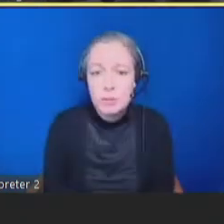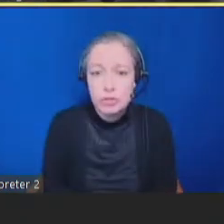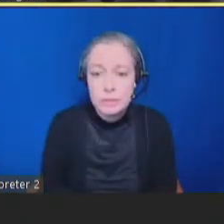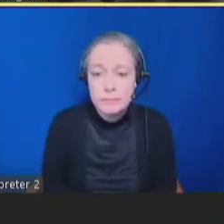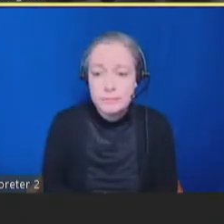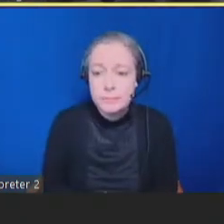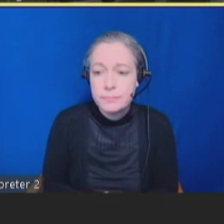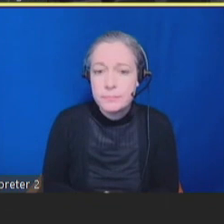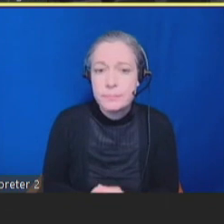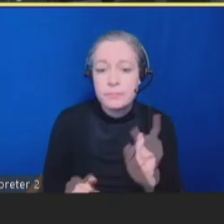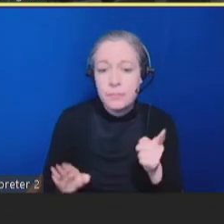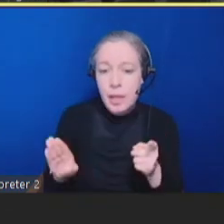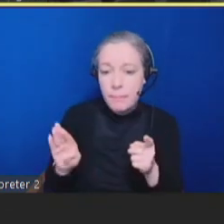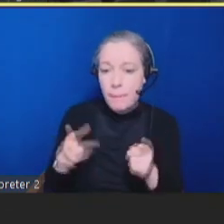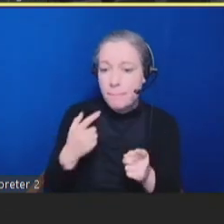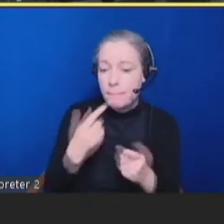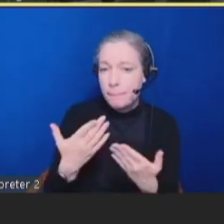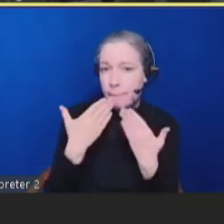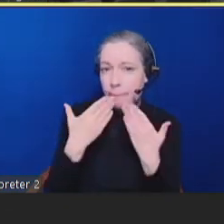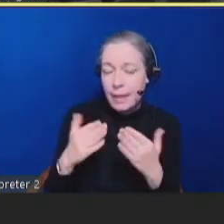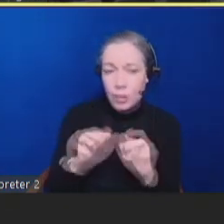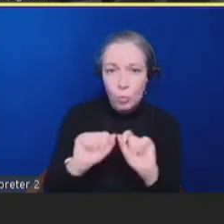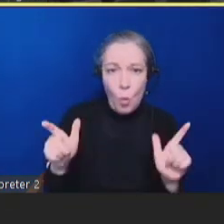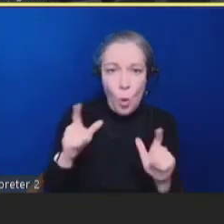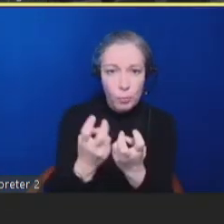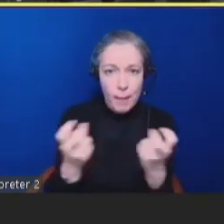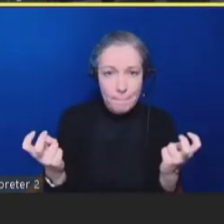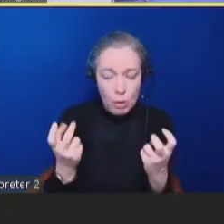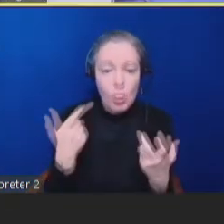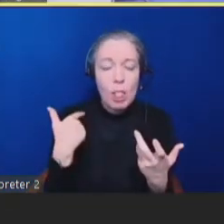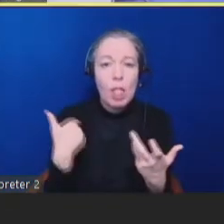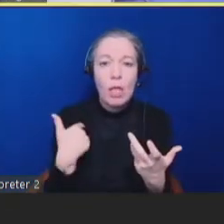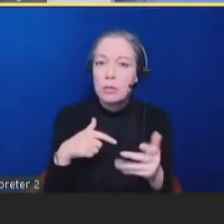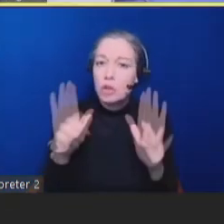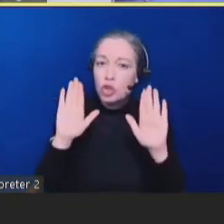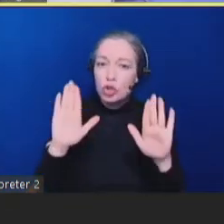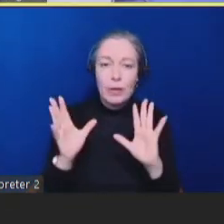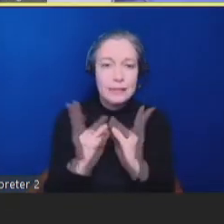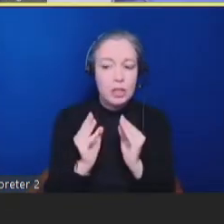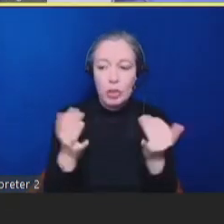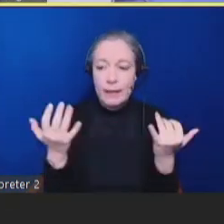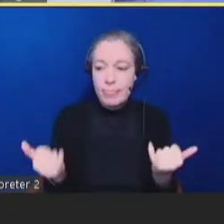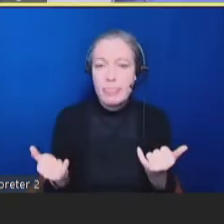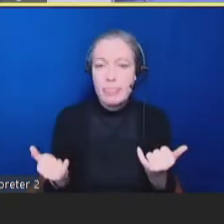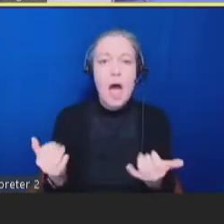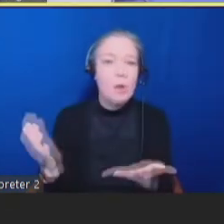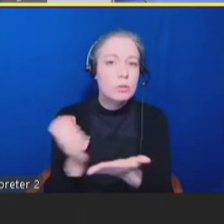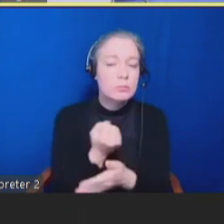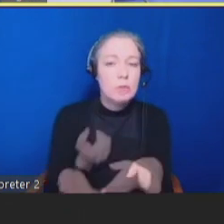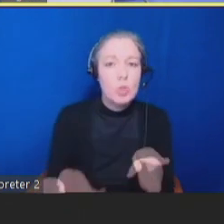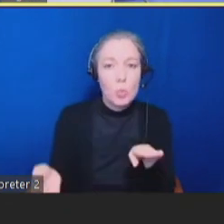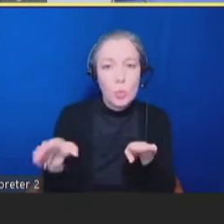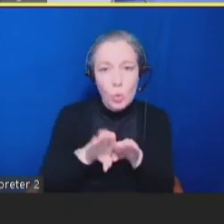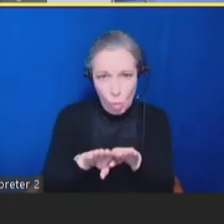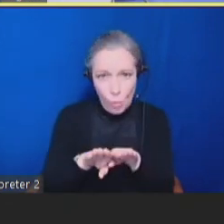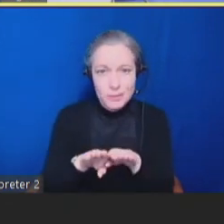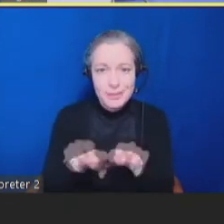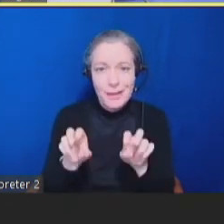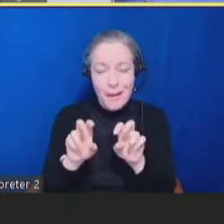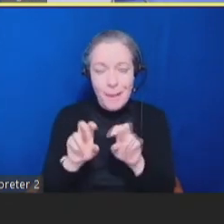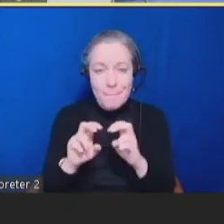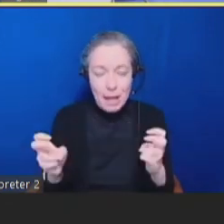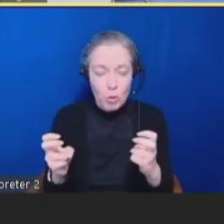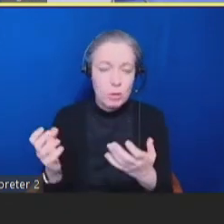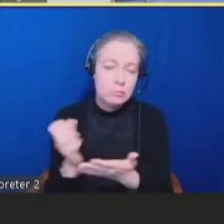panel. This has been a great session. We're going to now close this panel. We're going to go to